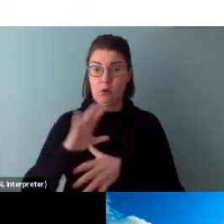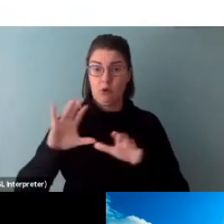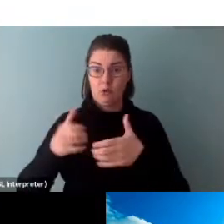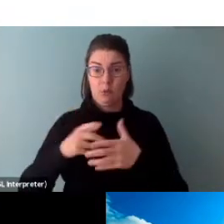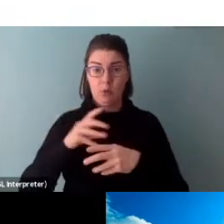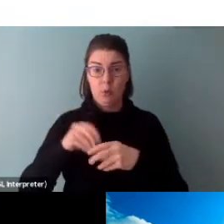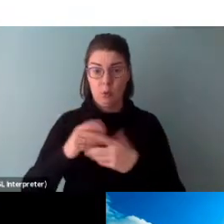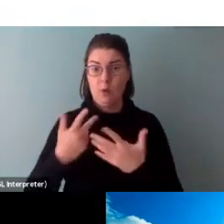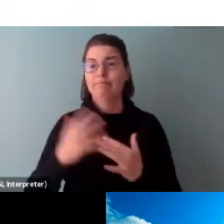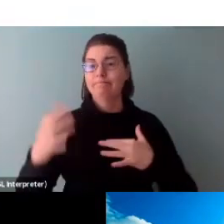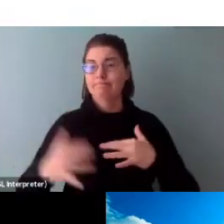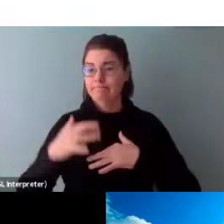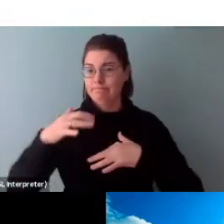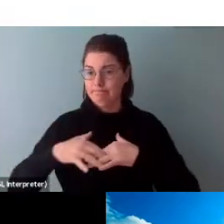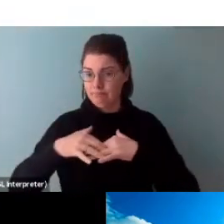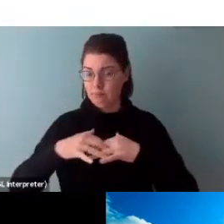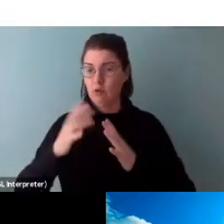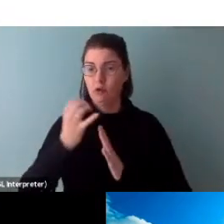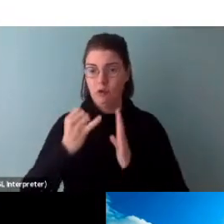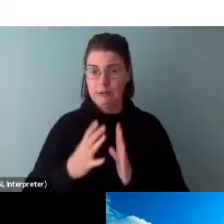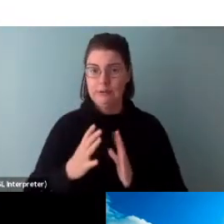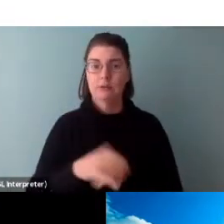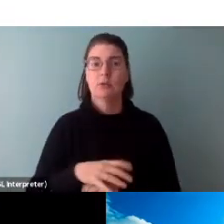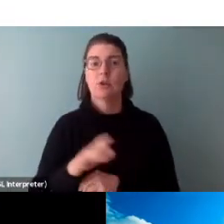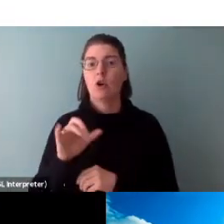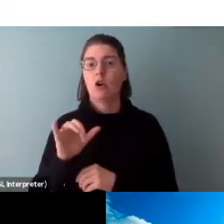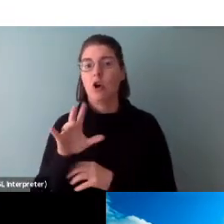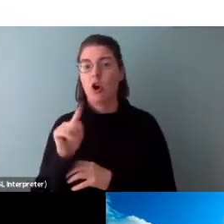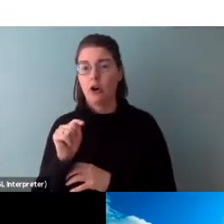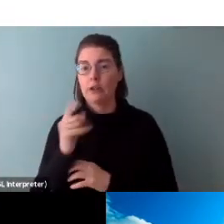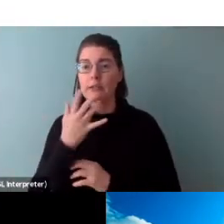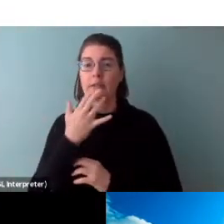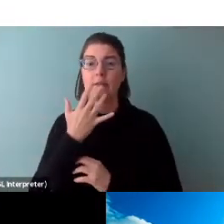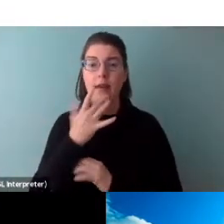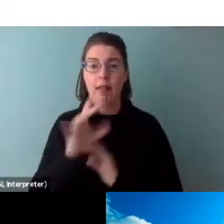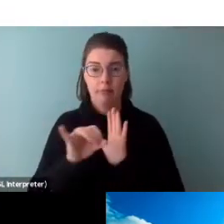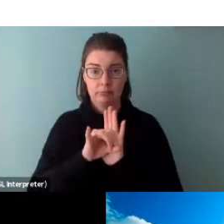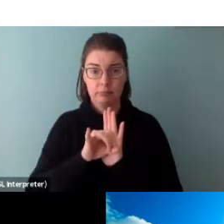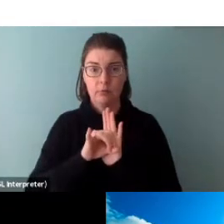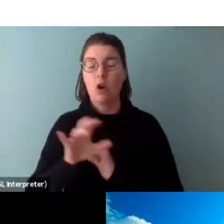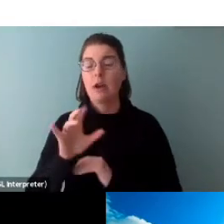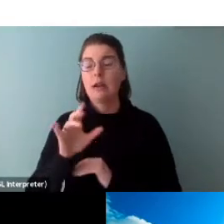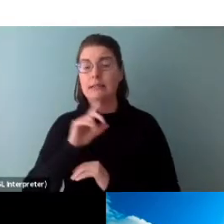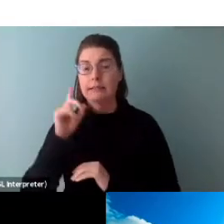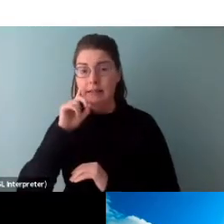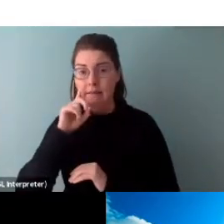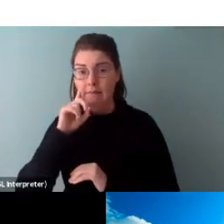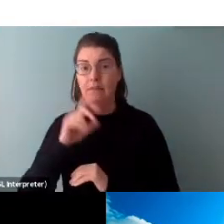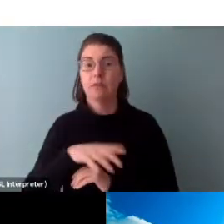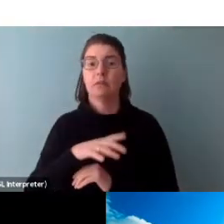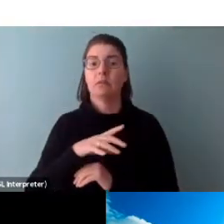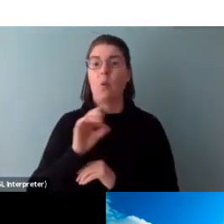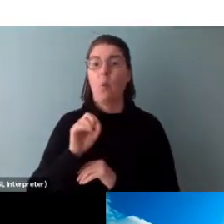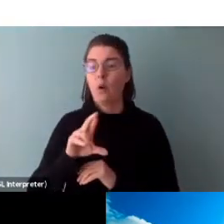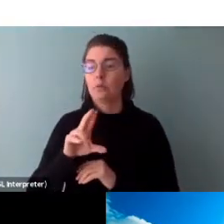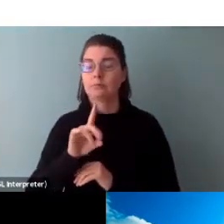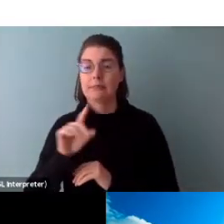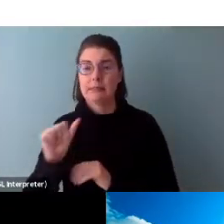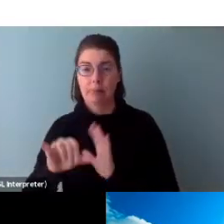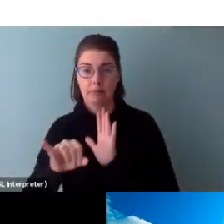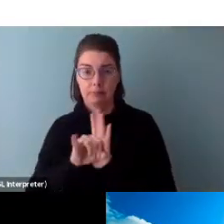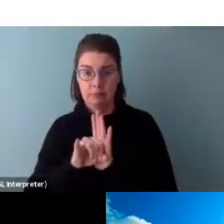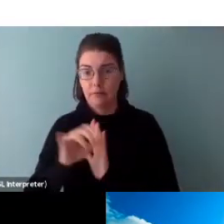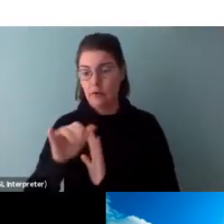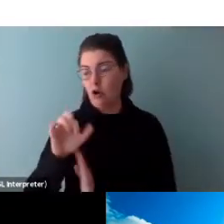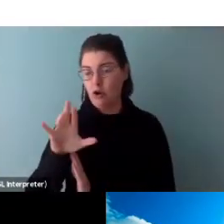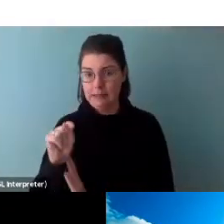Indigenous artists, artists of colour, deaf artists and artists with disabilities, Francophone artists, new generation